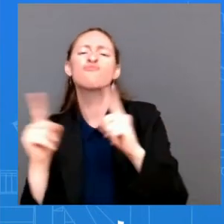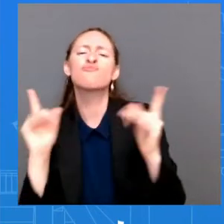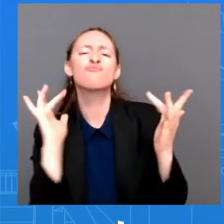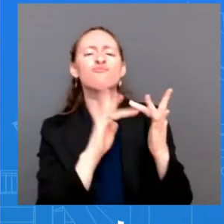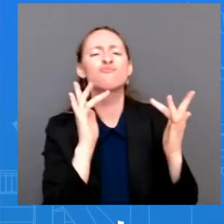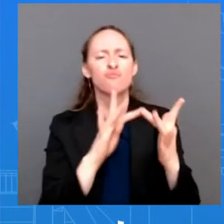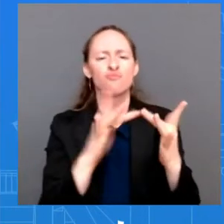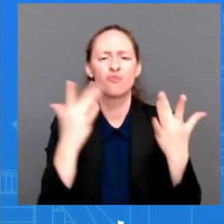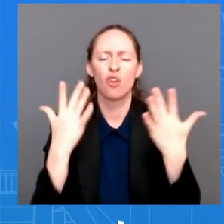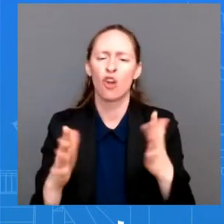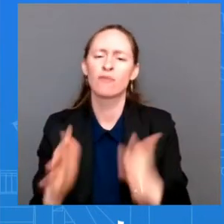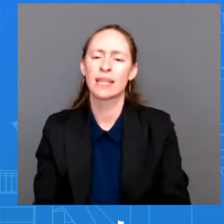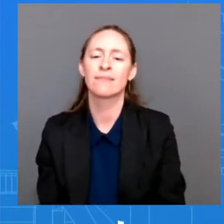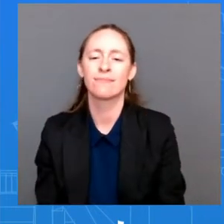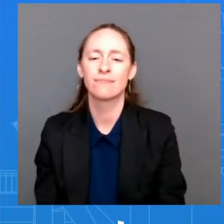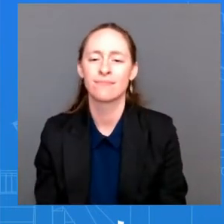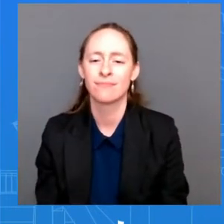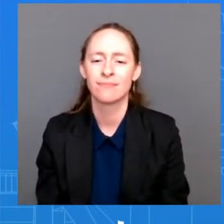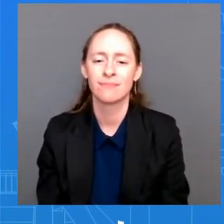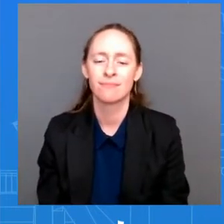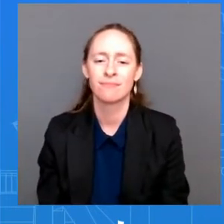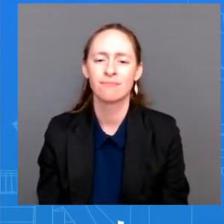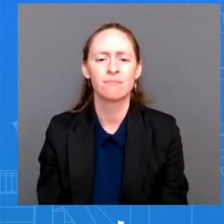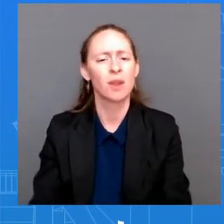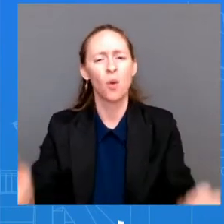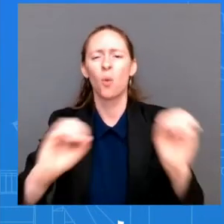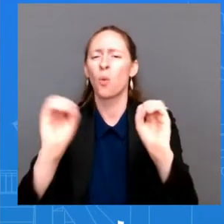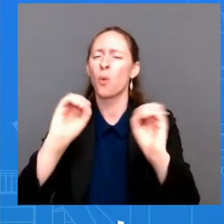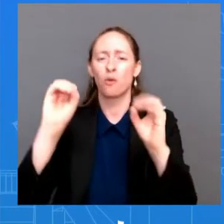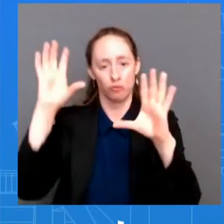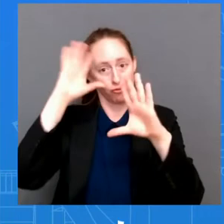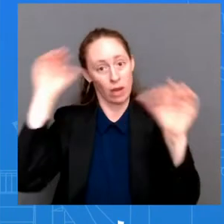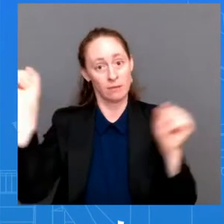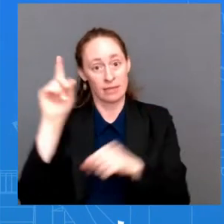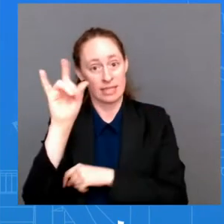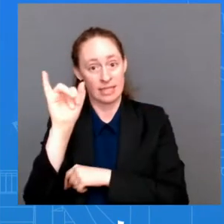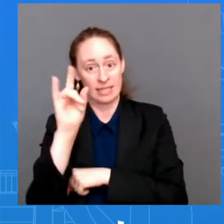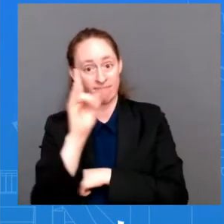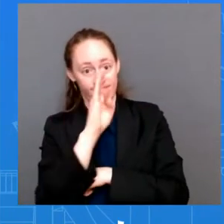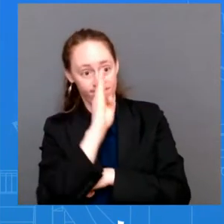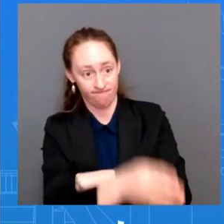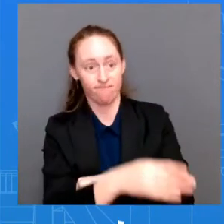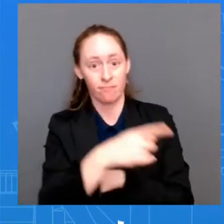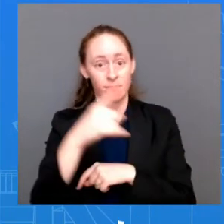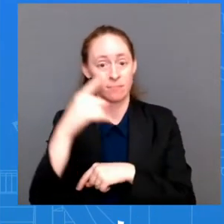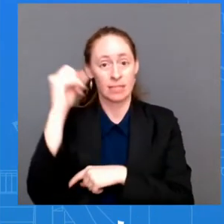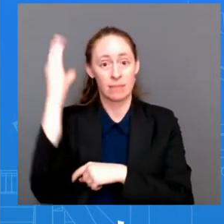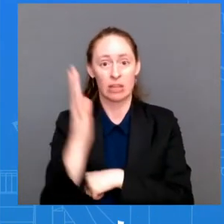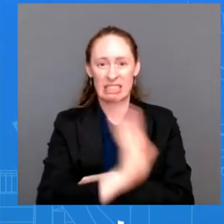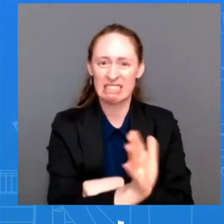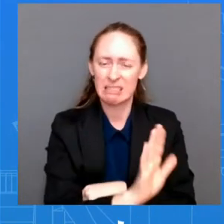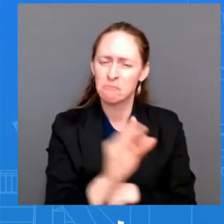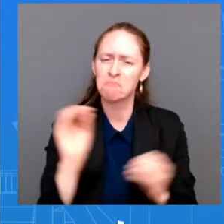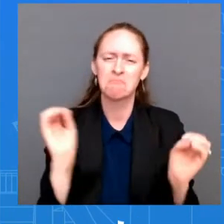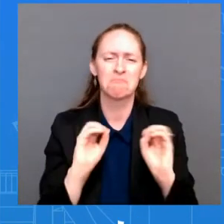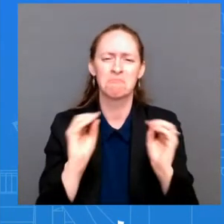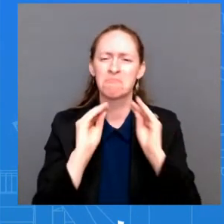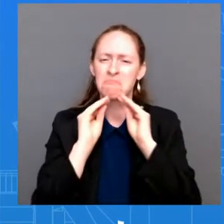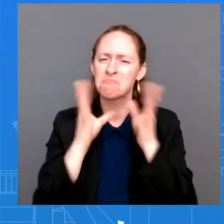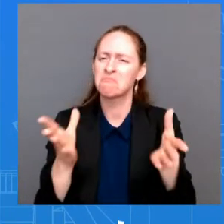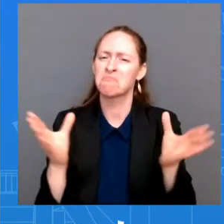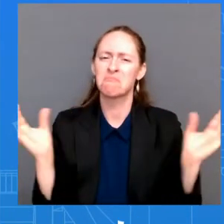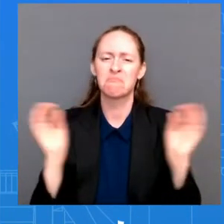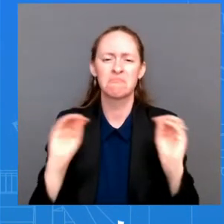speak directly with the Speaker about this trip. I am not going to divulge the contents of those